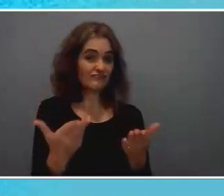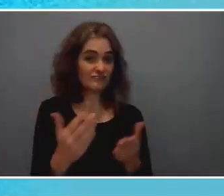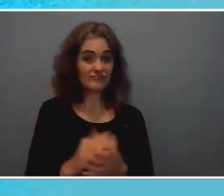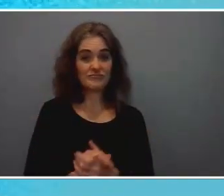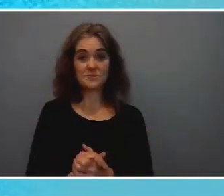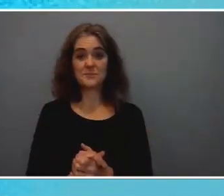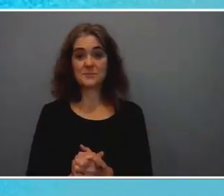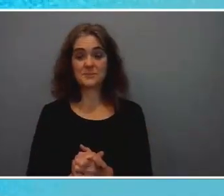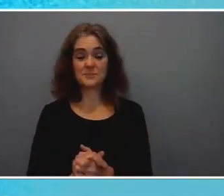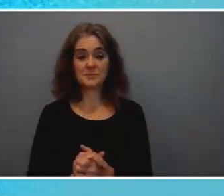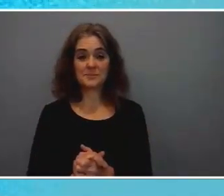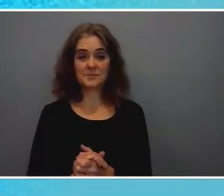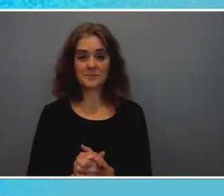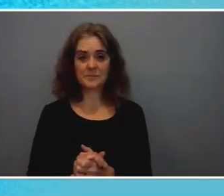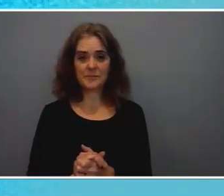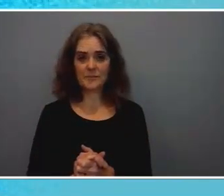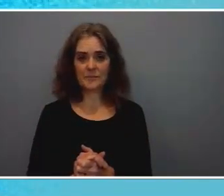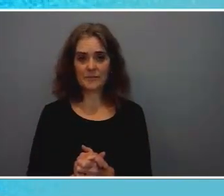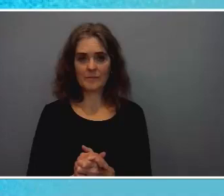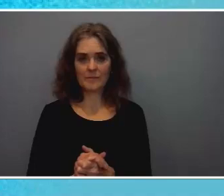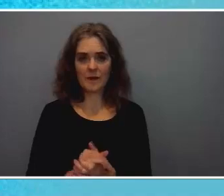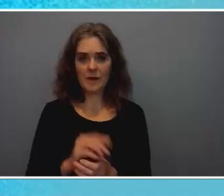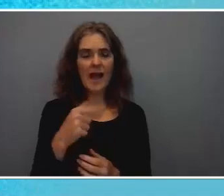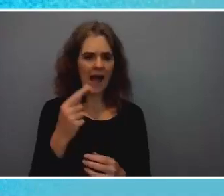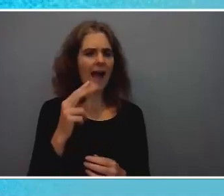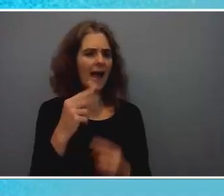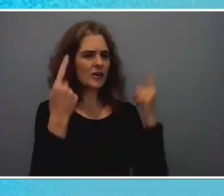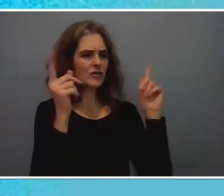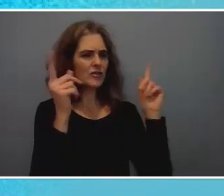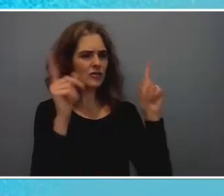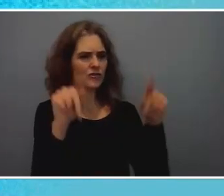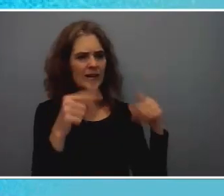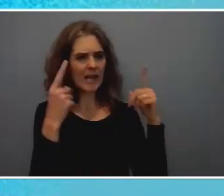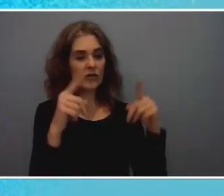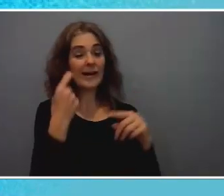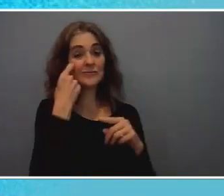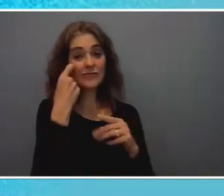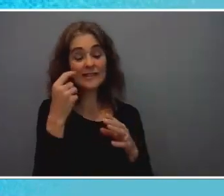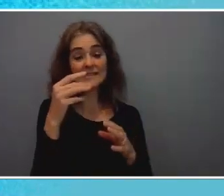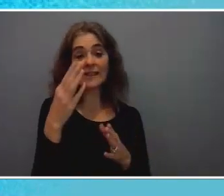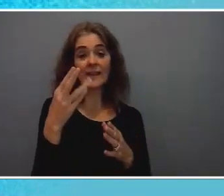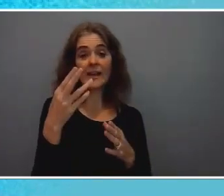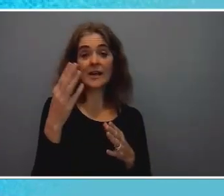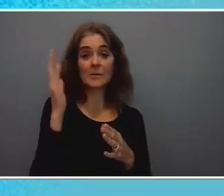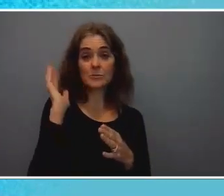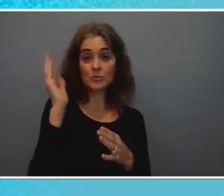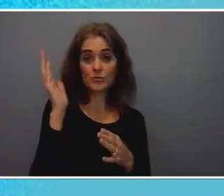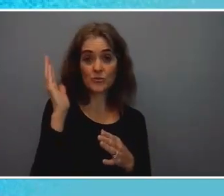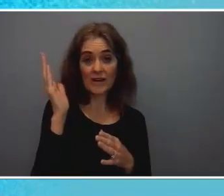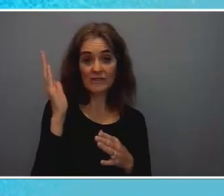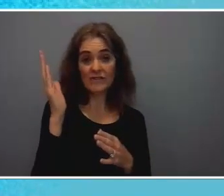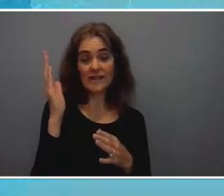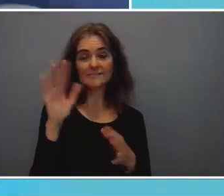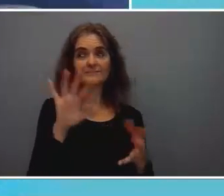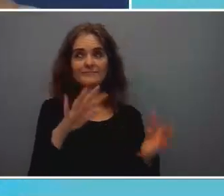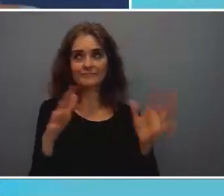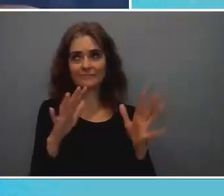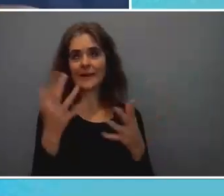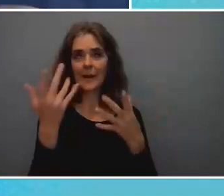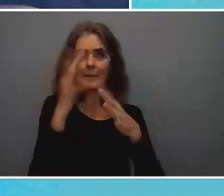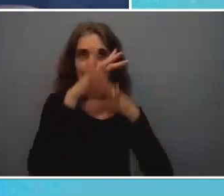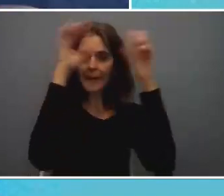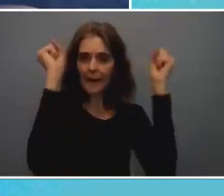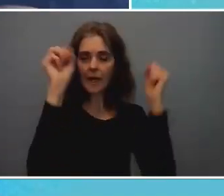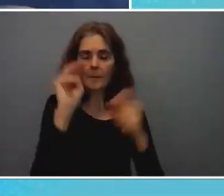yeah i would actually second that um i was actually just briefing a a sort of mayor's office the equivalent